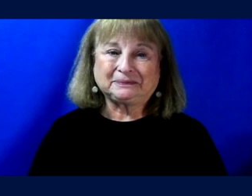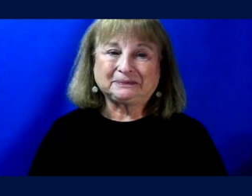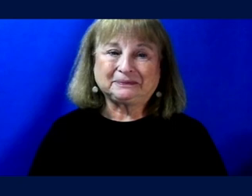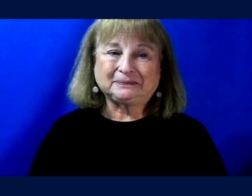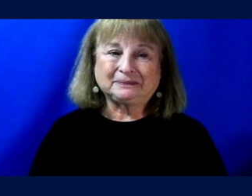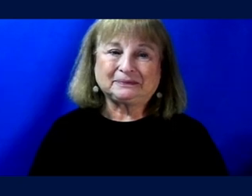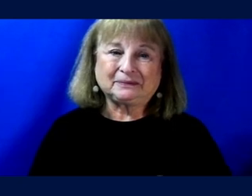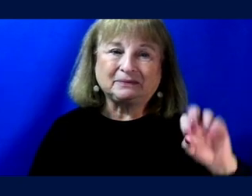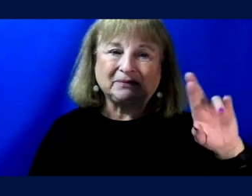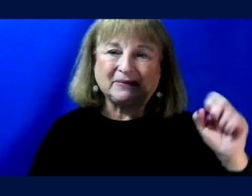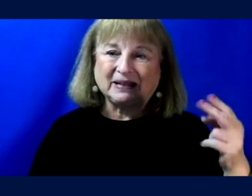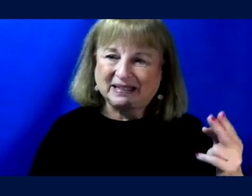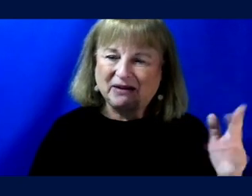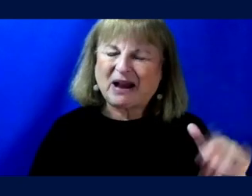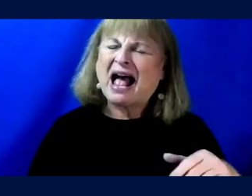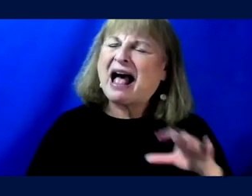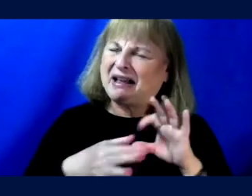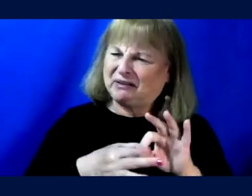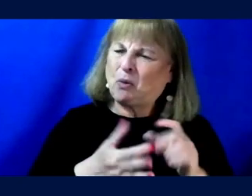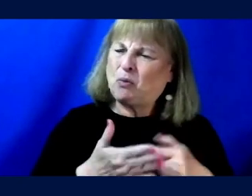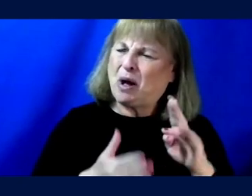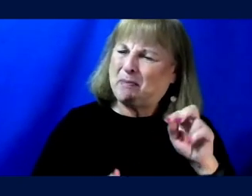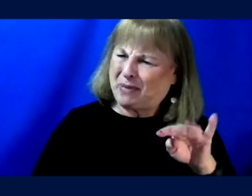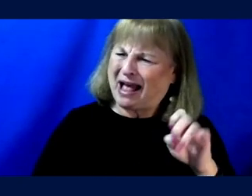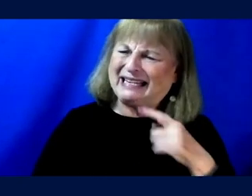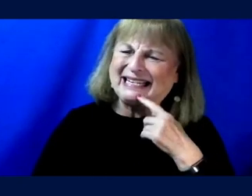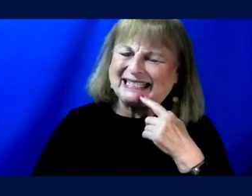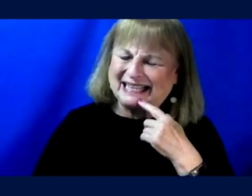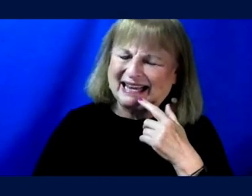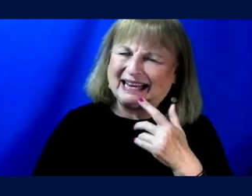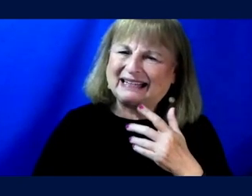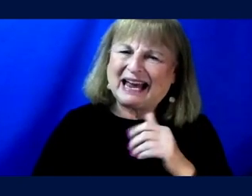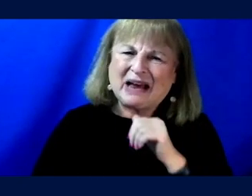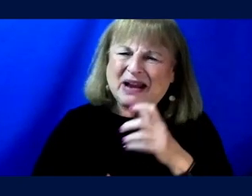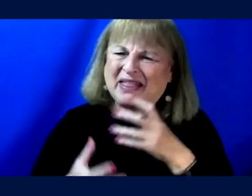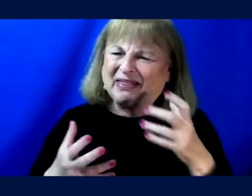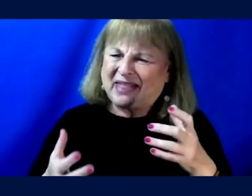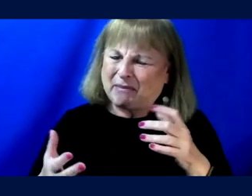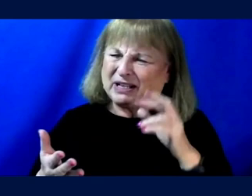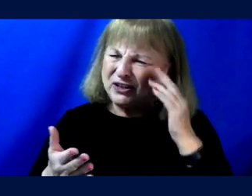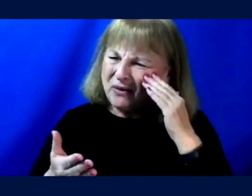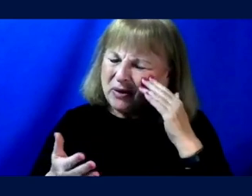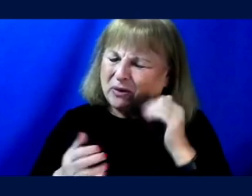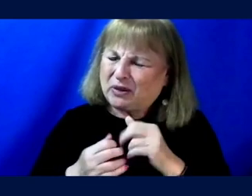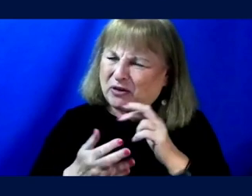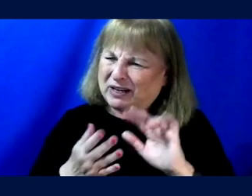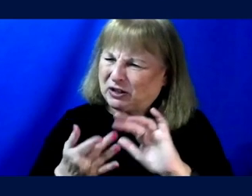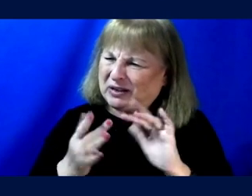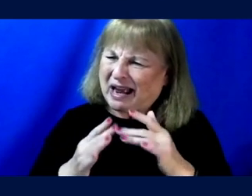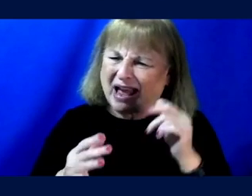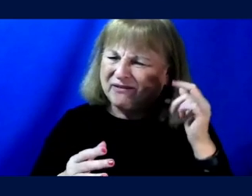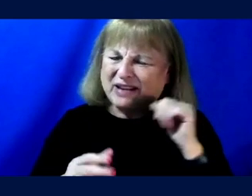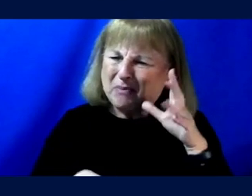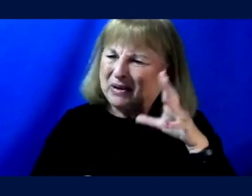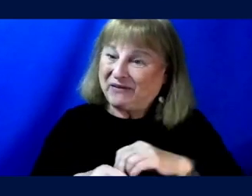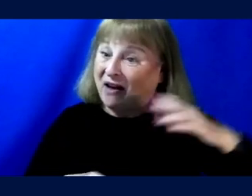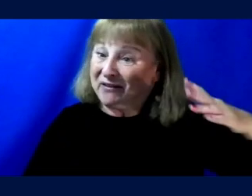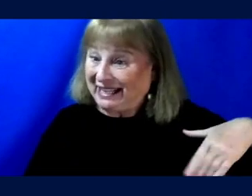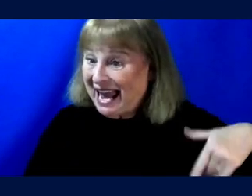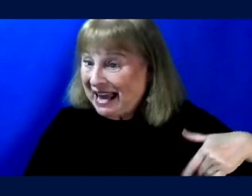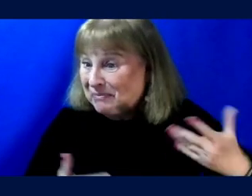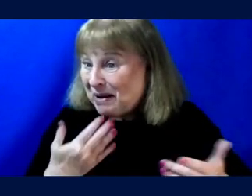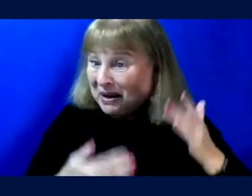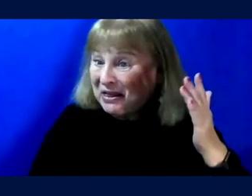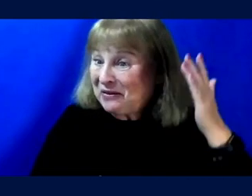Resonated a lot with what, uh, Bonnie said. I'm not as familiar with the research network. I've, I've heard of it, but I've not been involved yet. Maybe in the